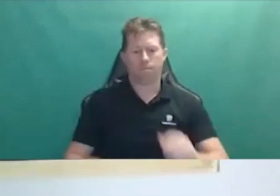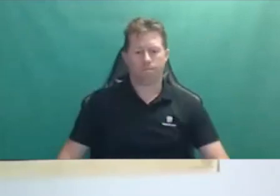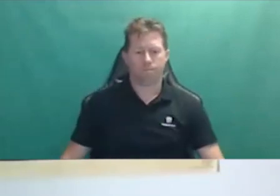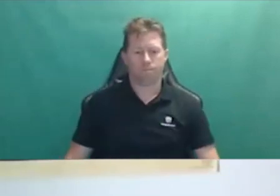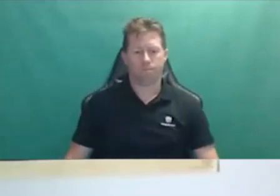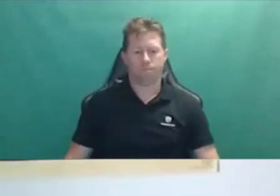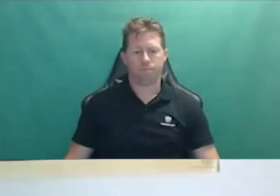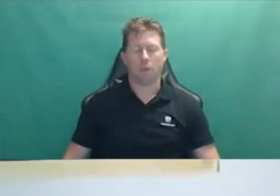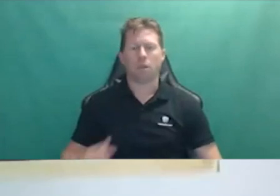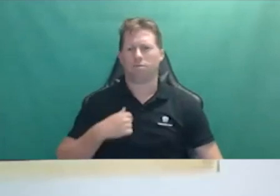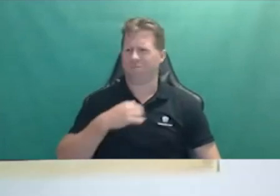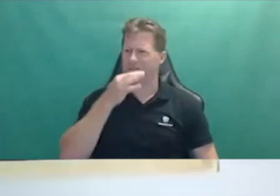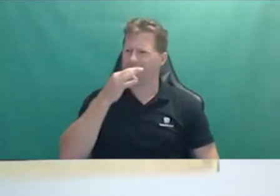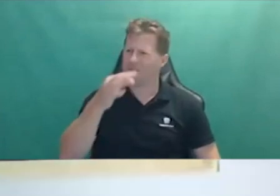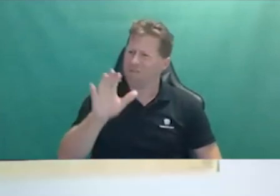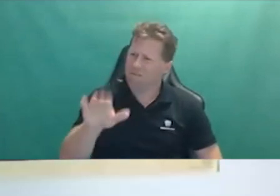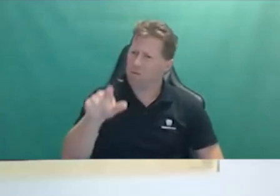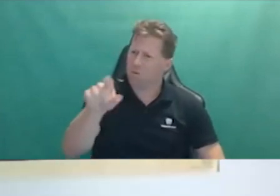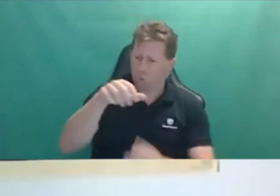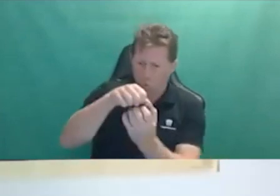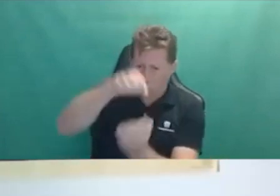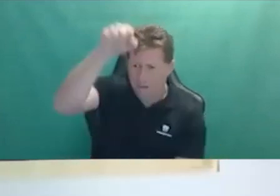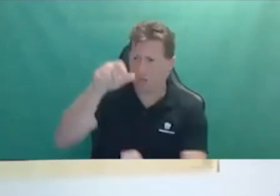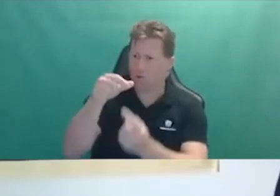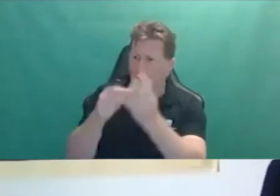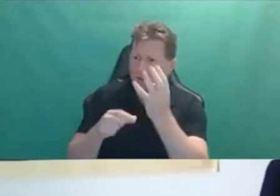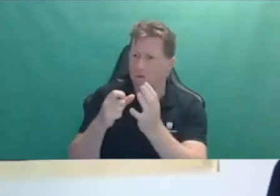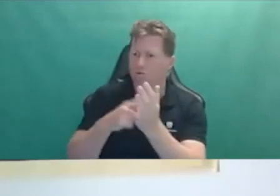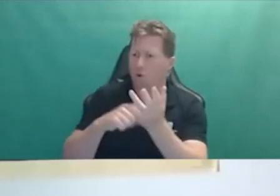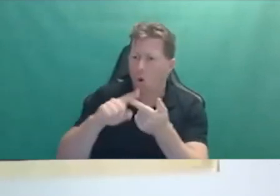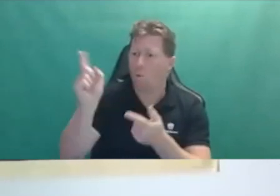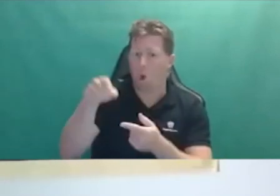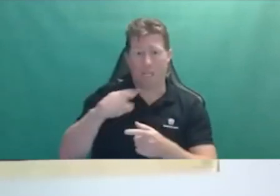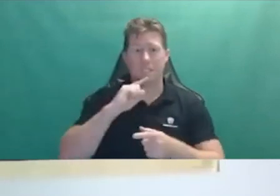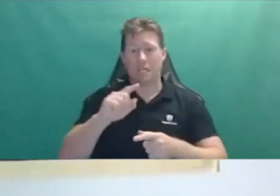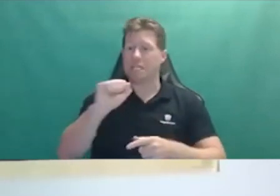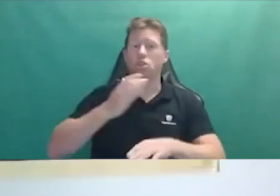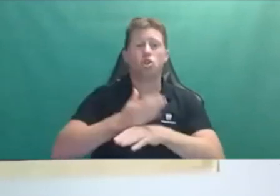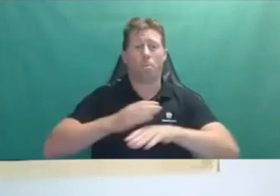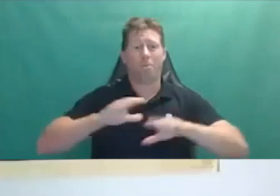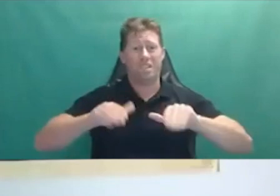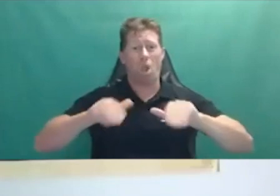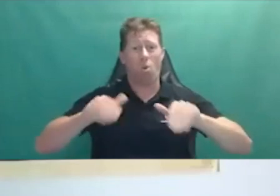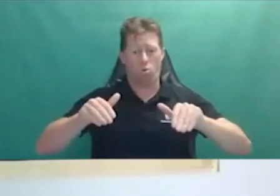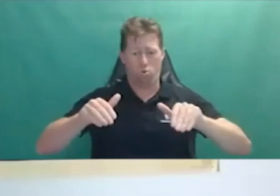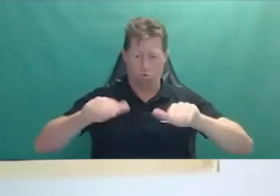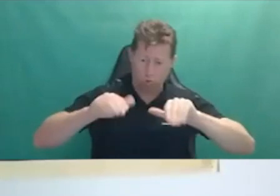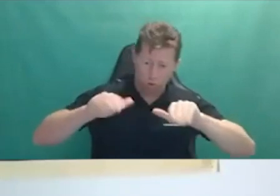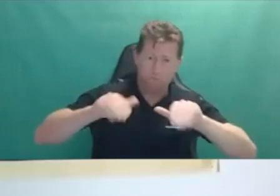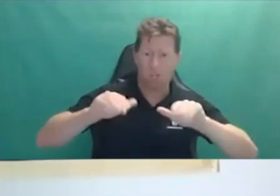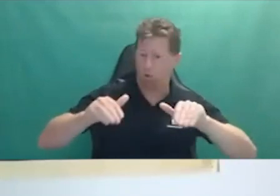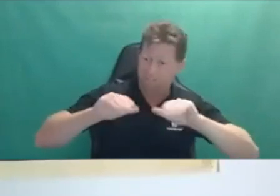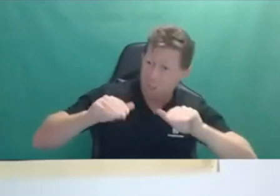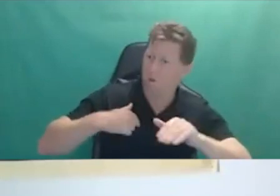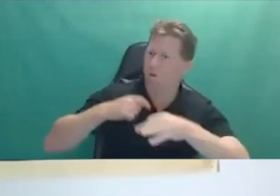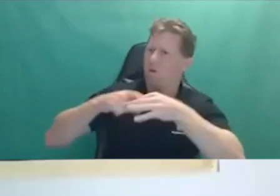role, like what his qualification was, he told me that he was a physiotherapist. So when I questioned that and said, what does a physiotherapist know